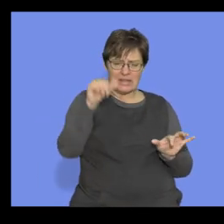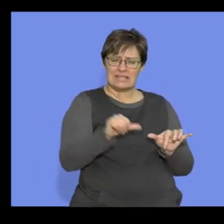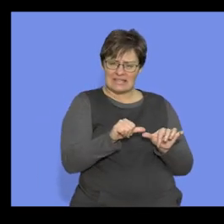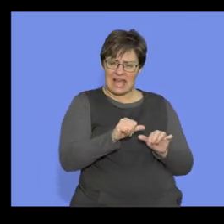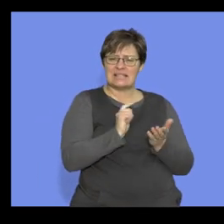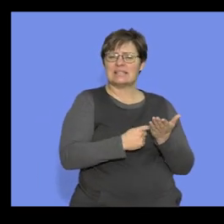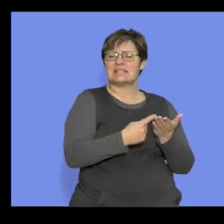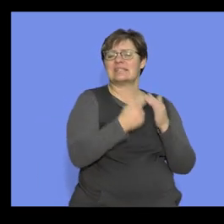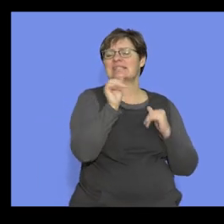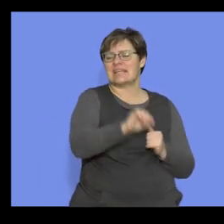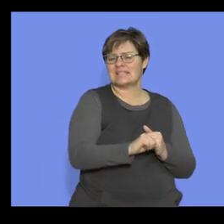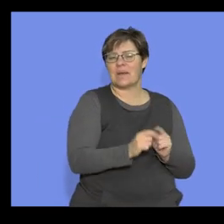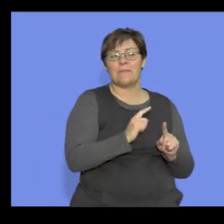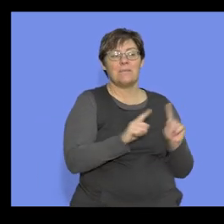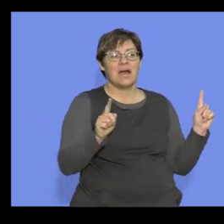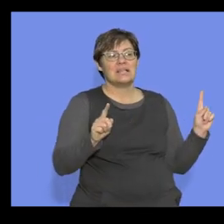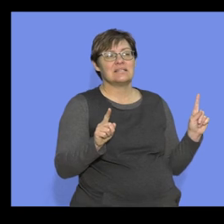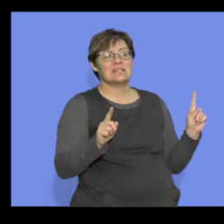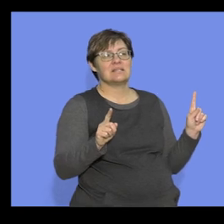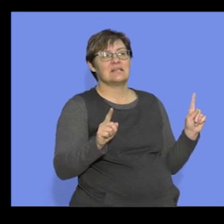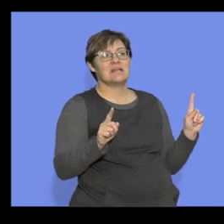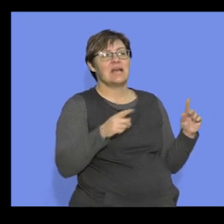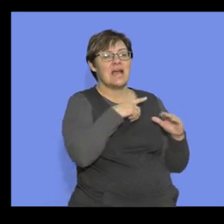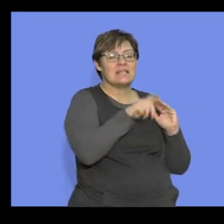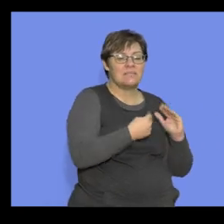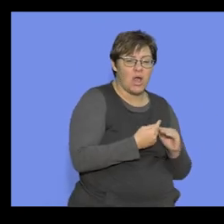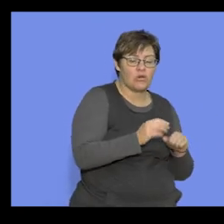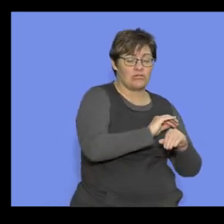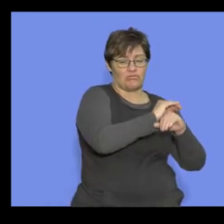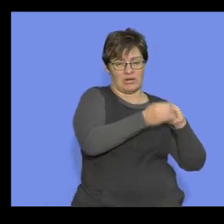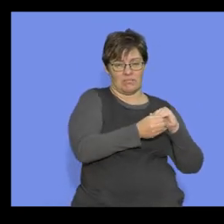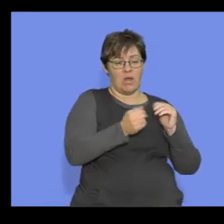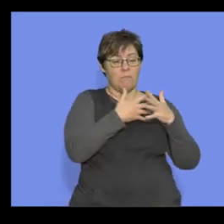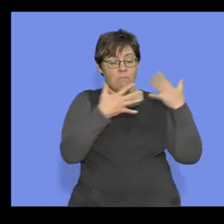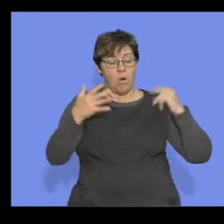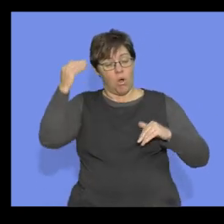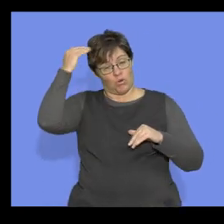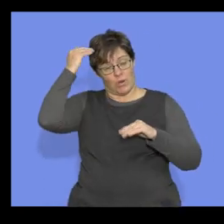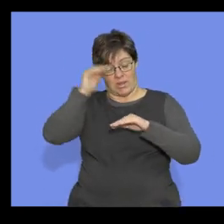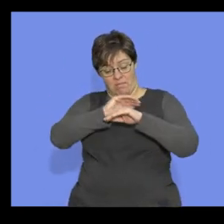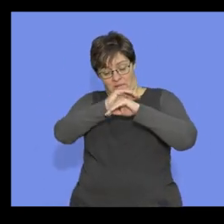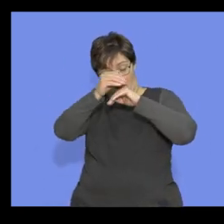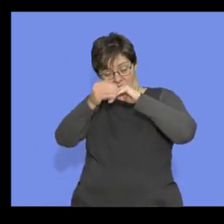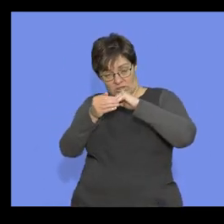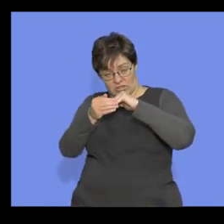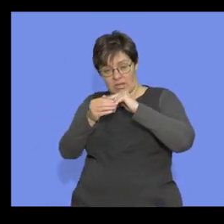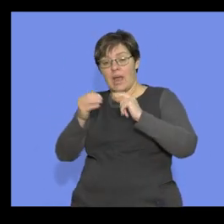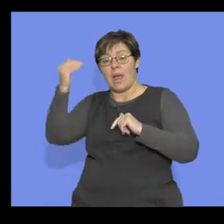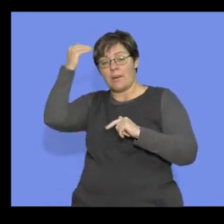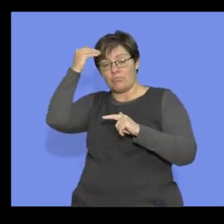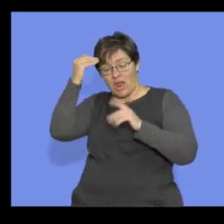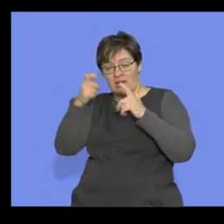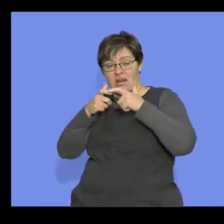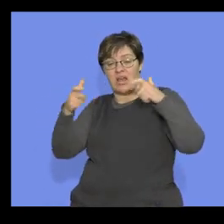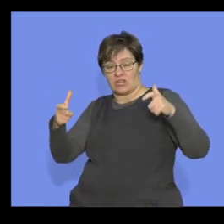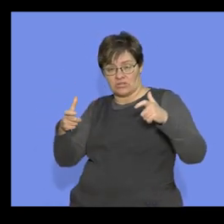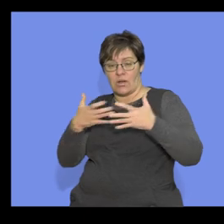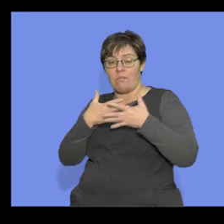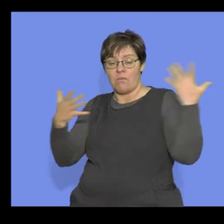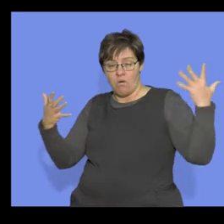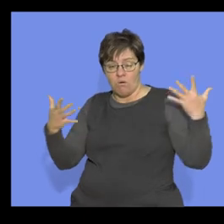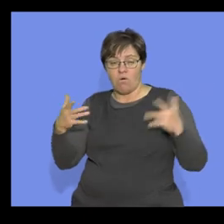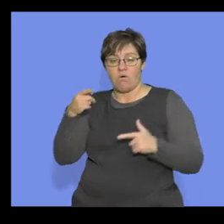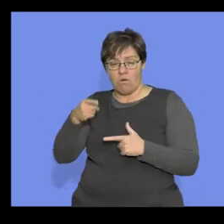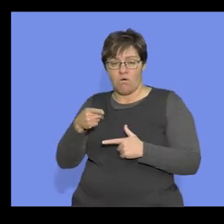about the brain size, but we literally, we made it about the cranium. The larger the cranium, yes, the larger the